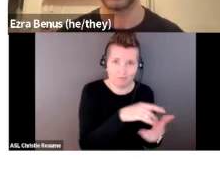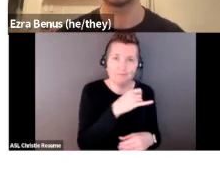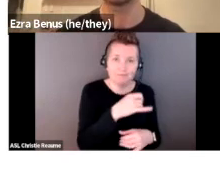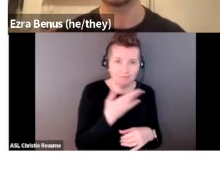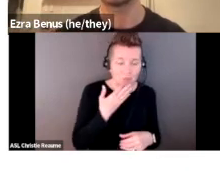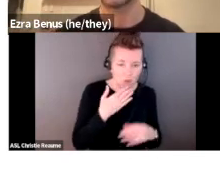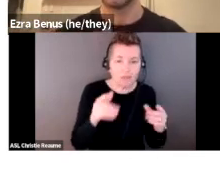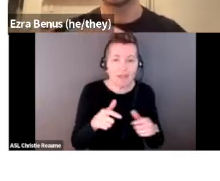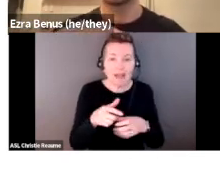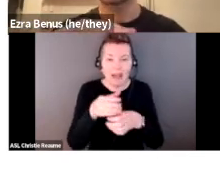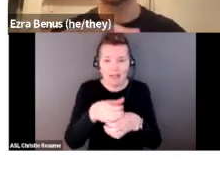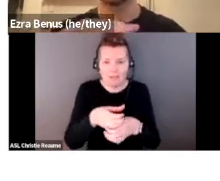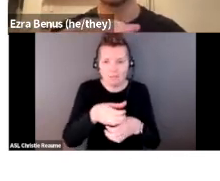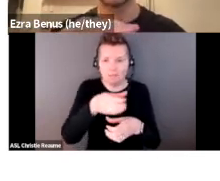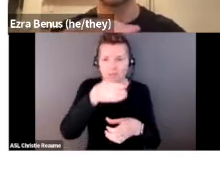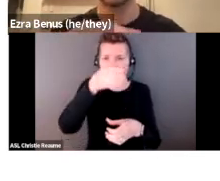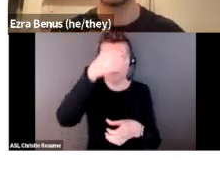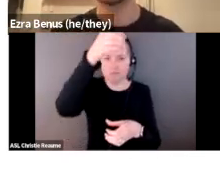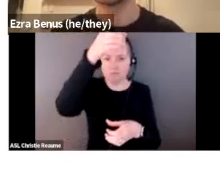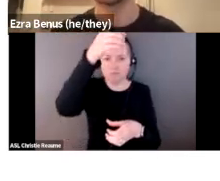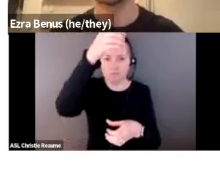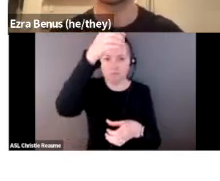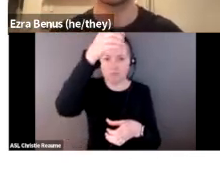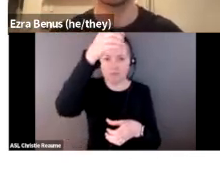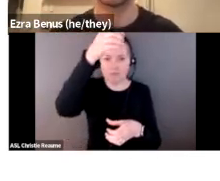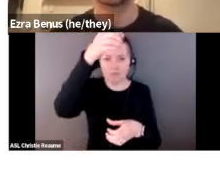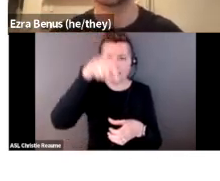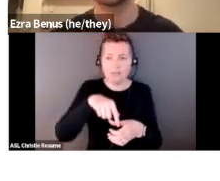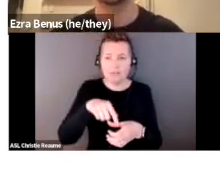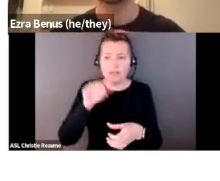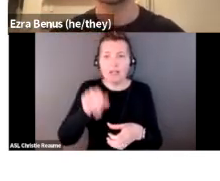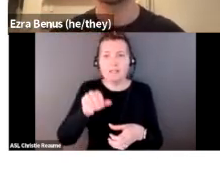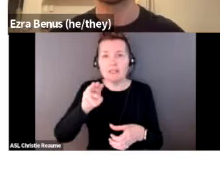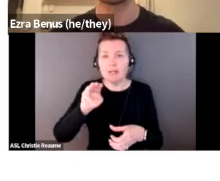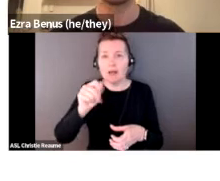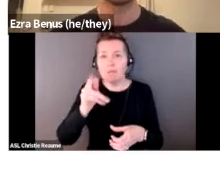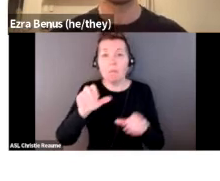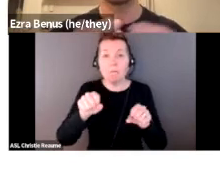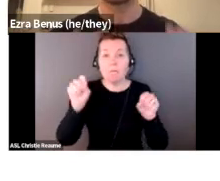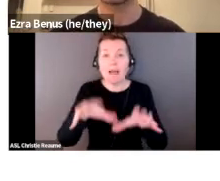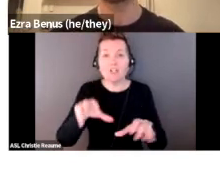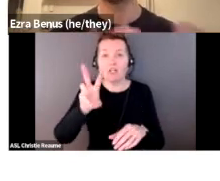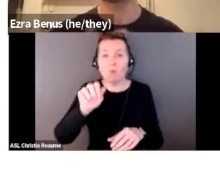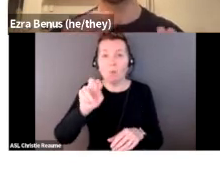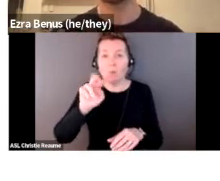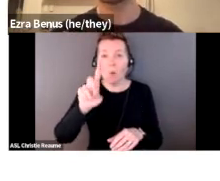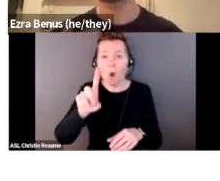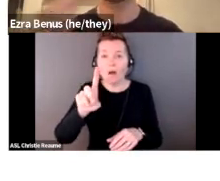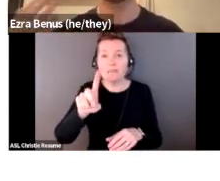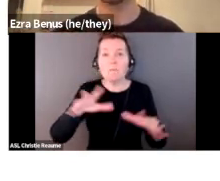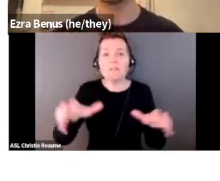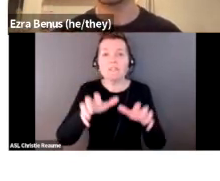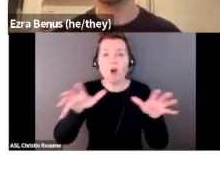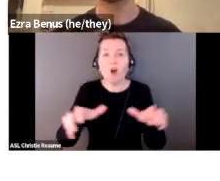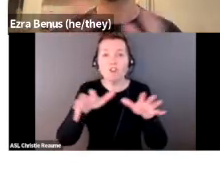top of it is, and caressing the top of it, is a magic wand massager. And the title You Shall Rejoice